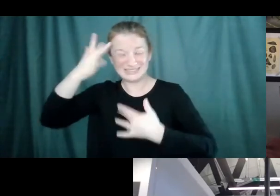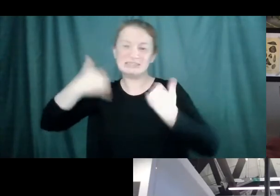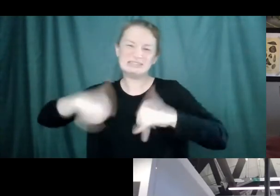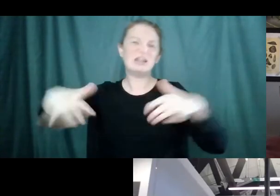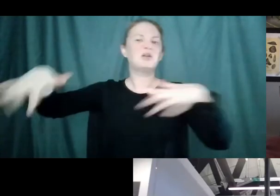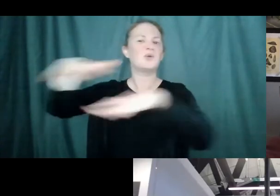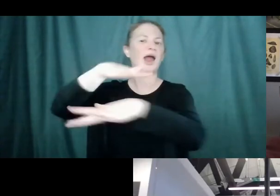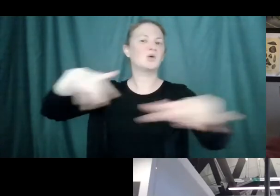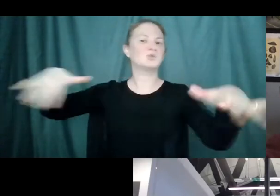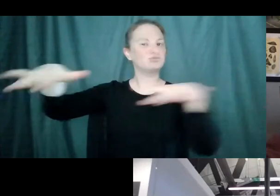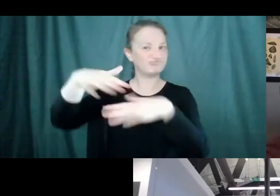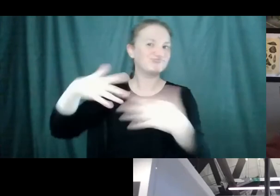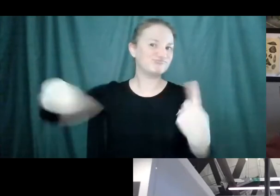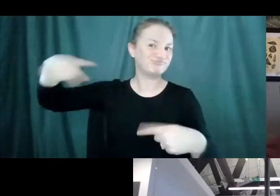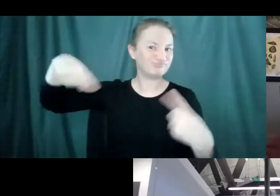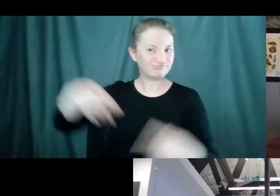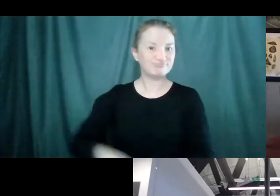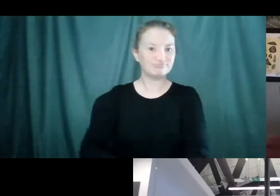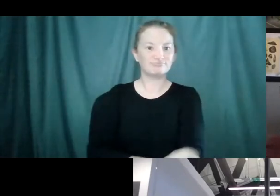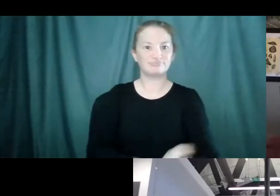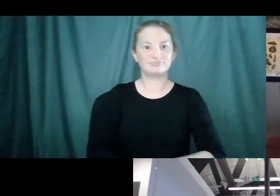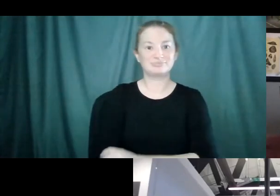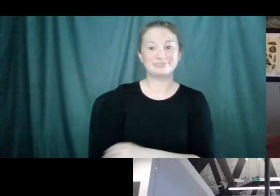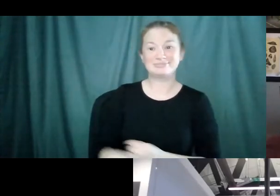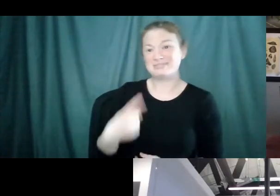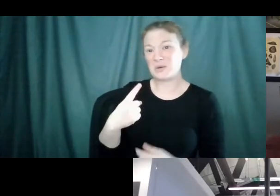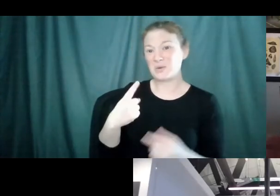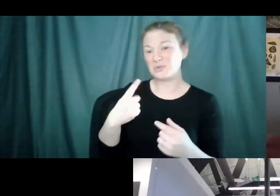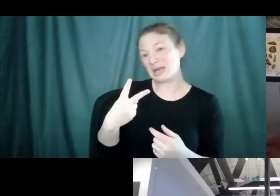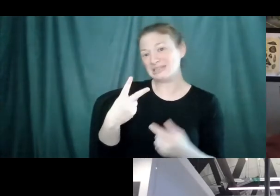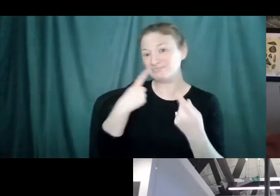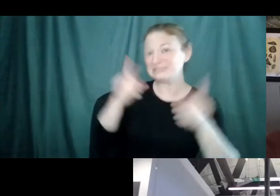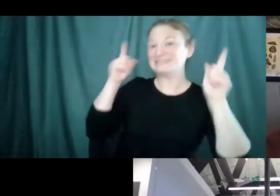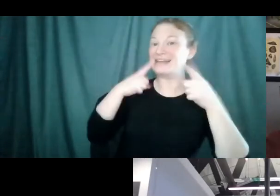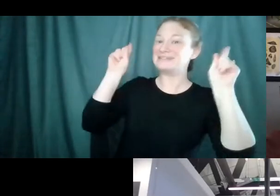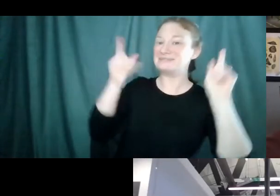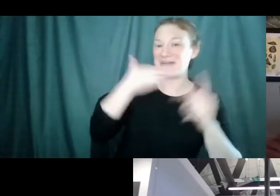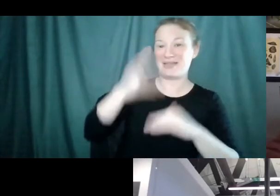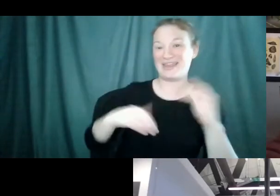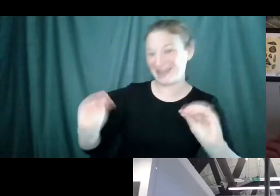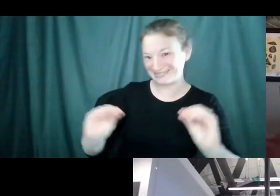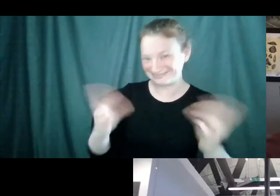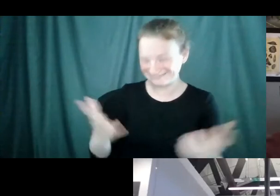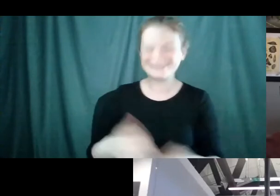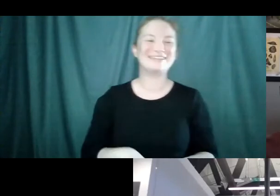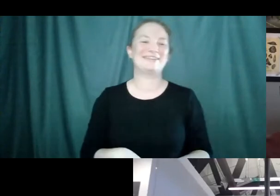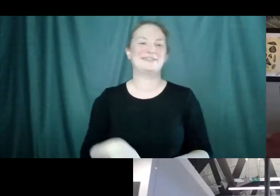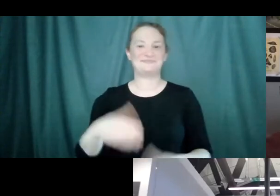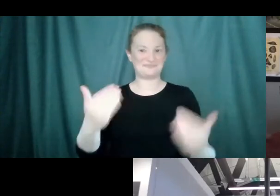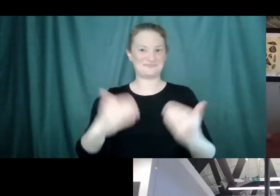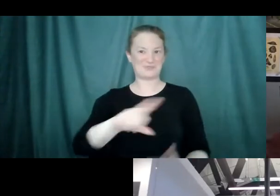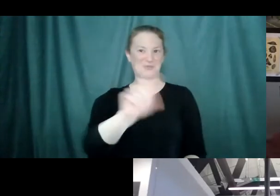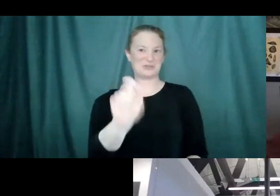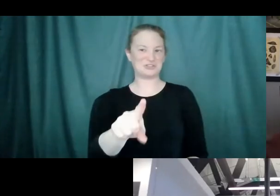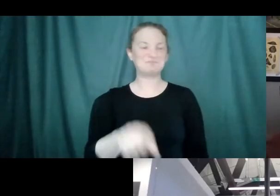Yep. Well, one success is better than none, I guess. A couple of successes is better than none. Here's a question that I'm sure is on a lot of people's minds.